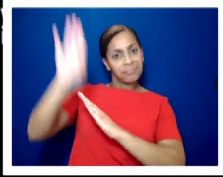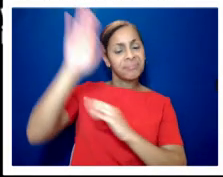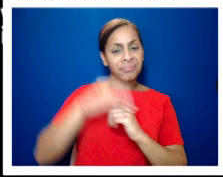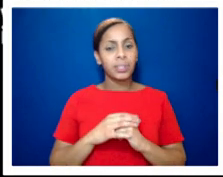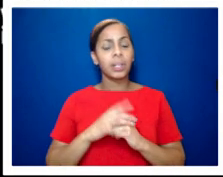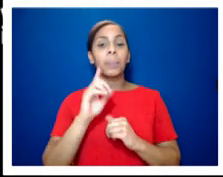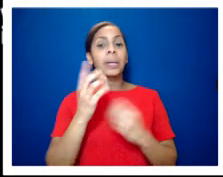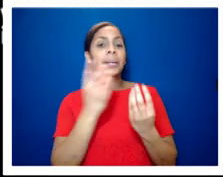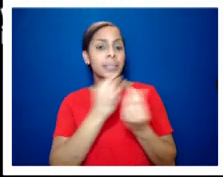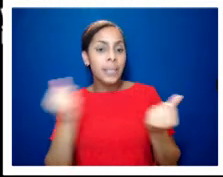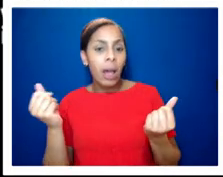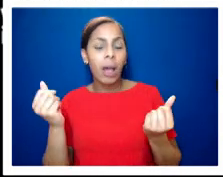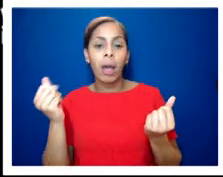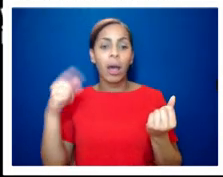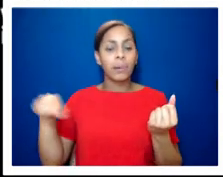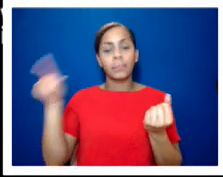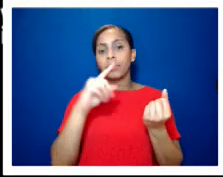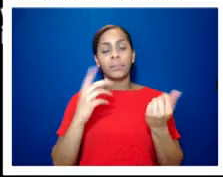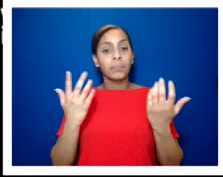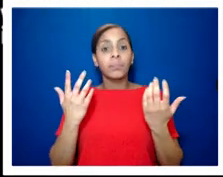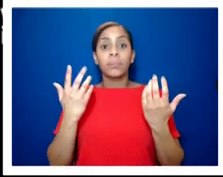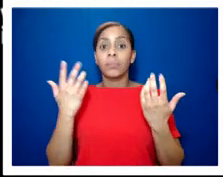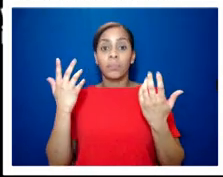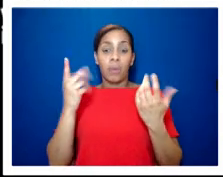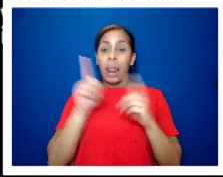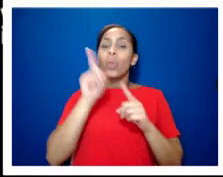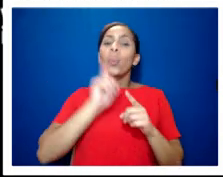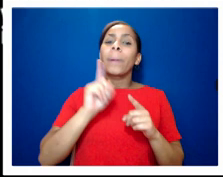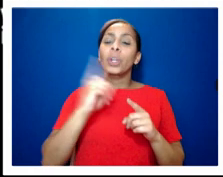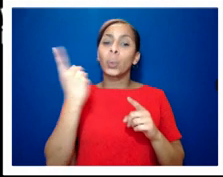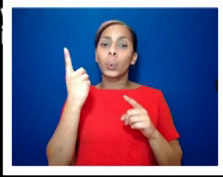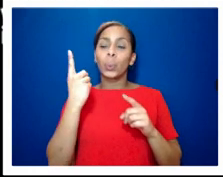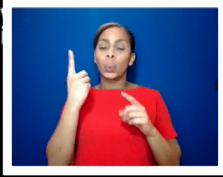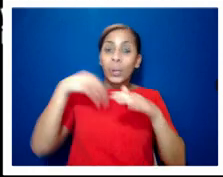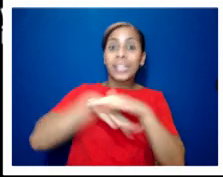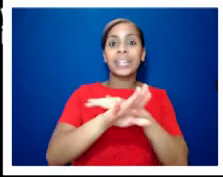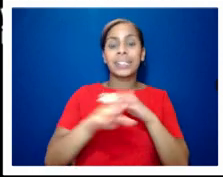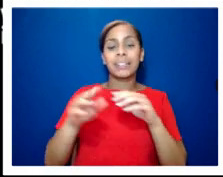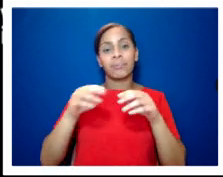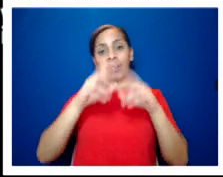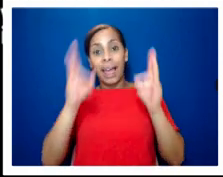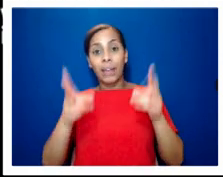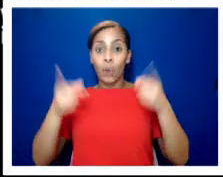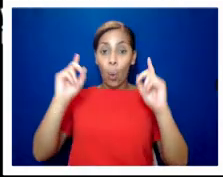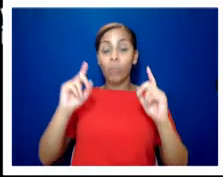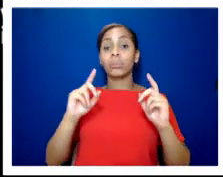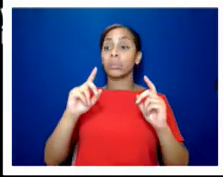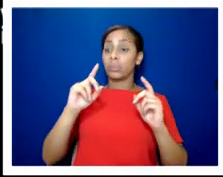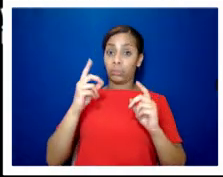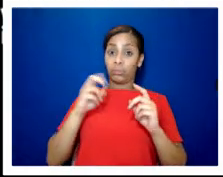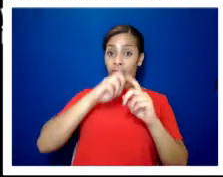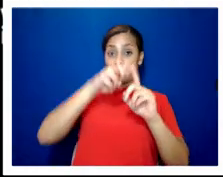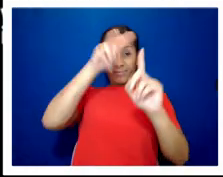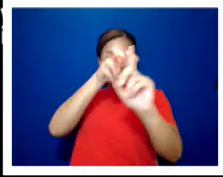back on to their lives including the women who invaded the house of lords and the bbc news and susanna bowyer telling me that she's still in touch with many of the women